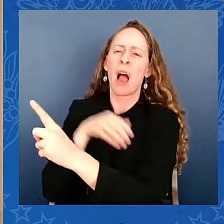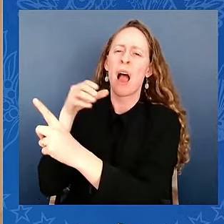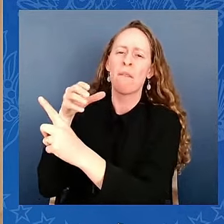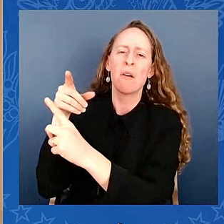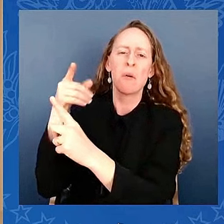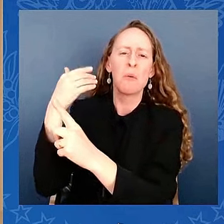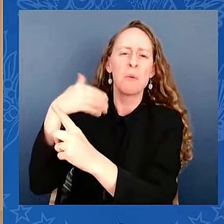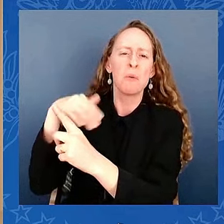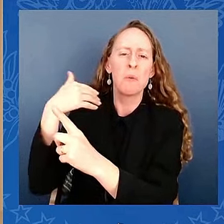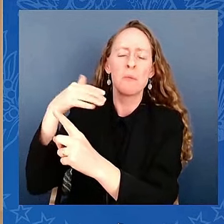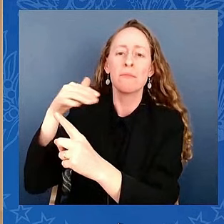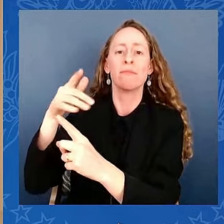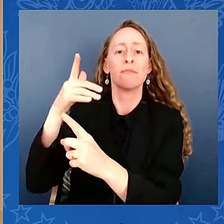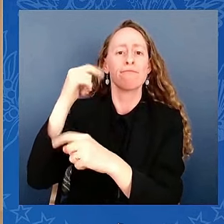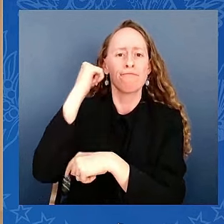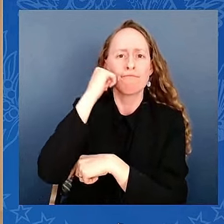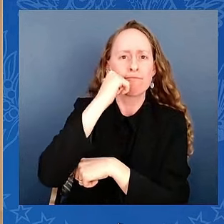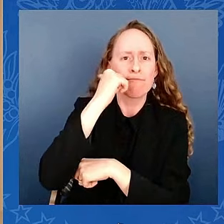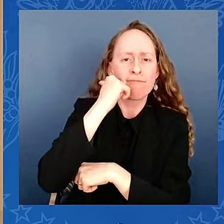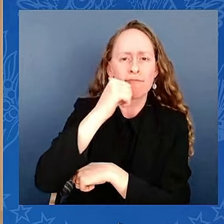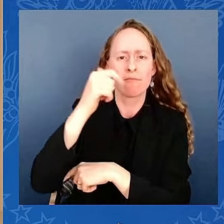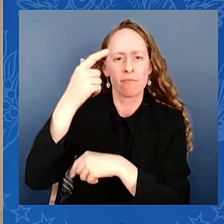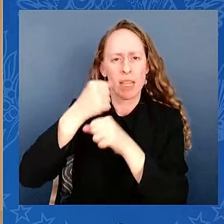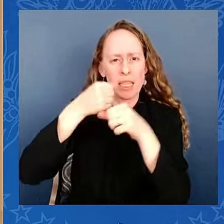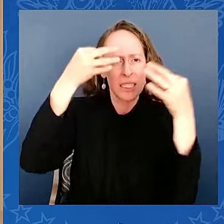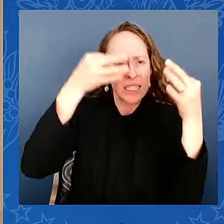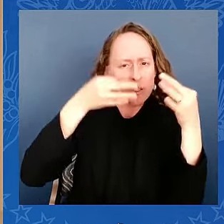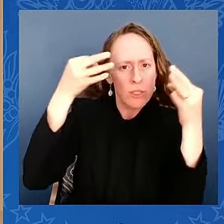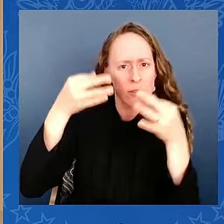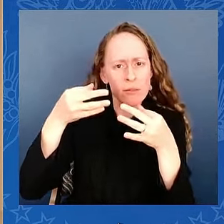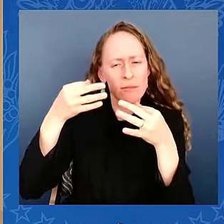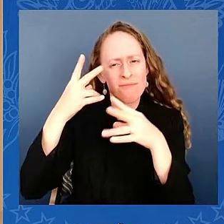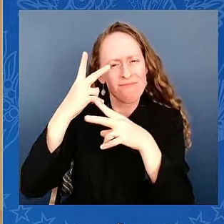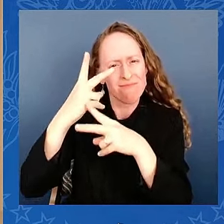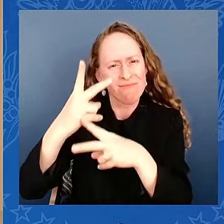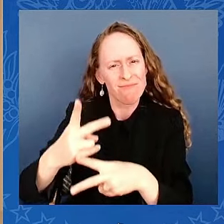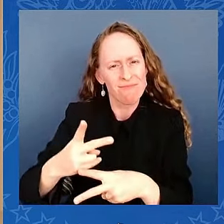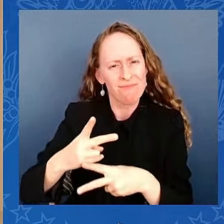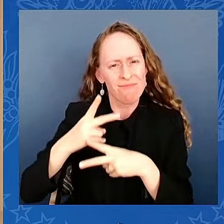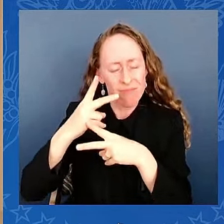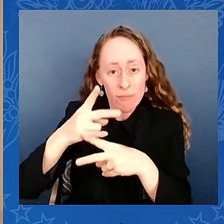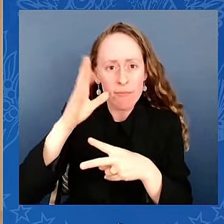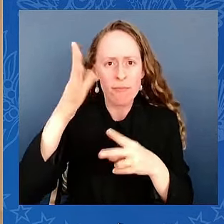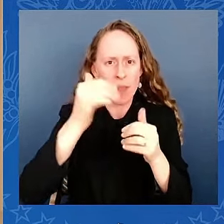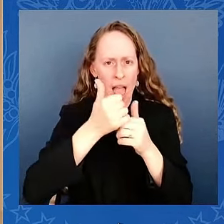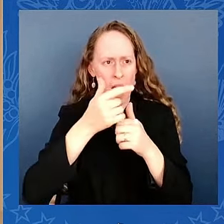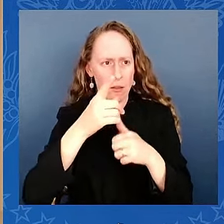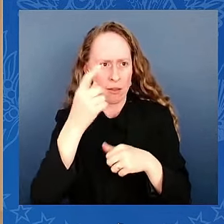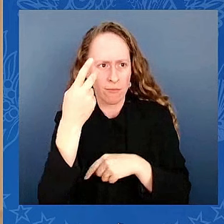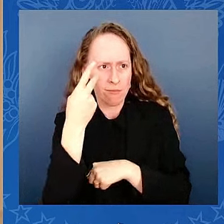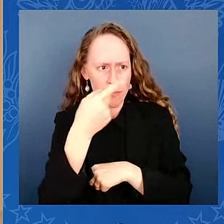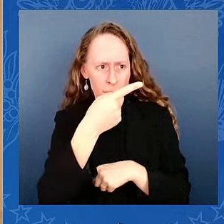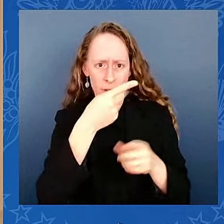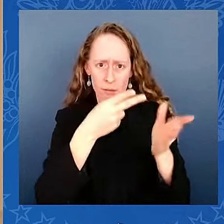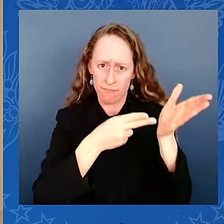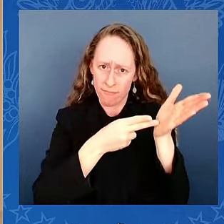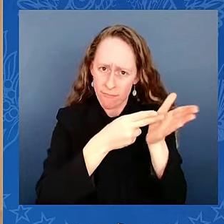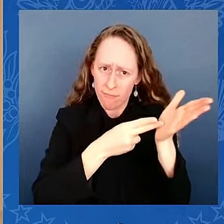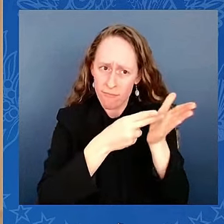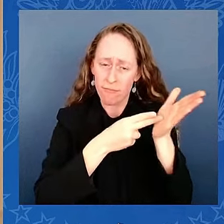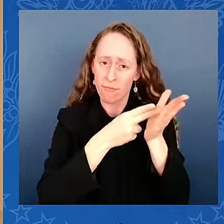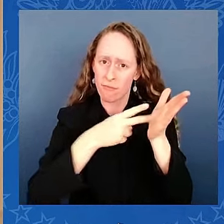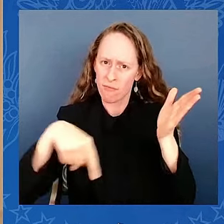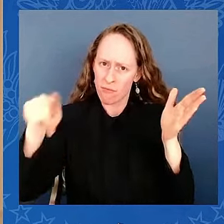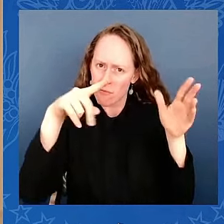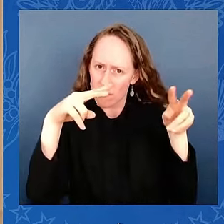perhaps even more importantly, it's an office that tests your character. Because you not only face moments where you need the courage to